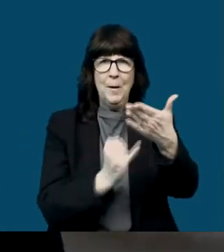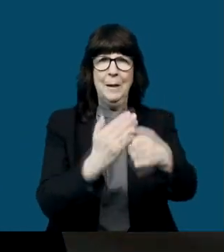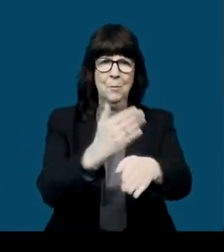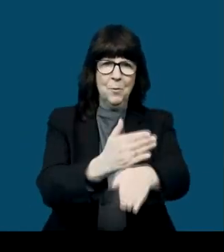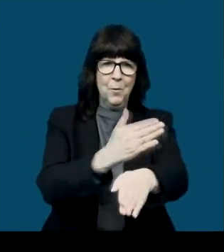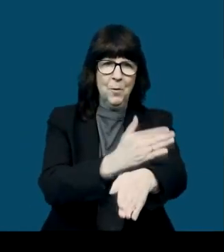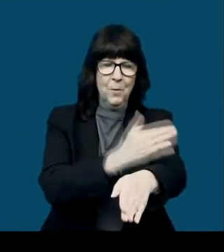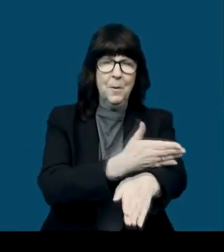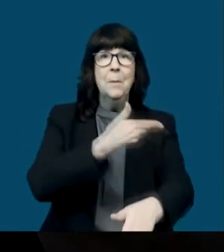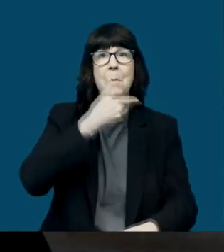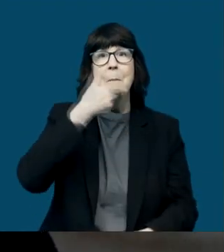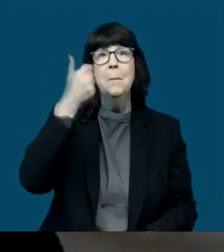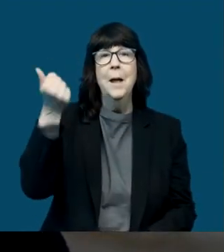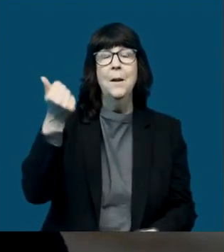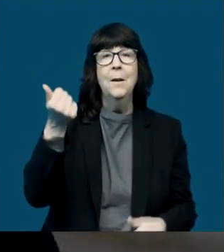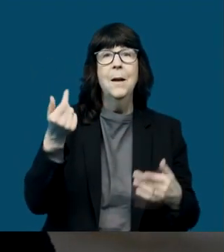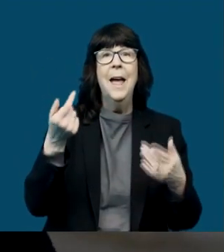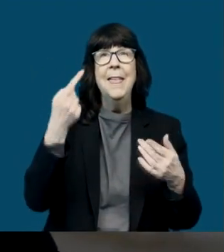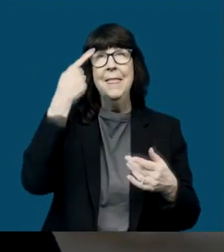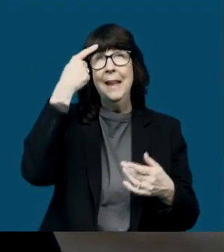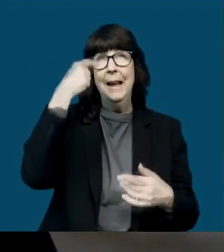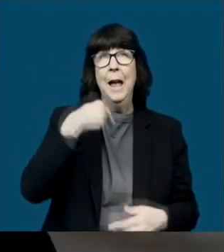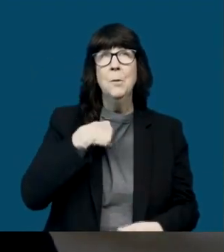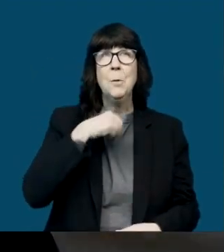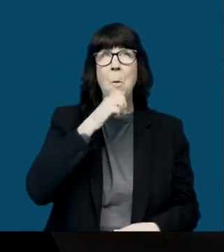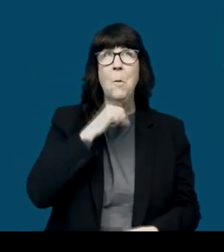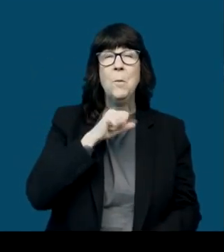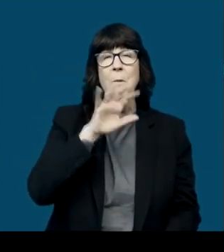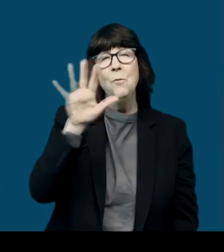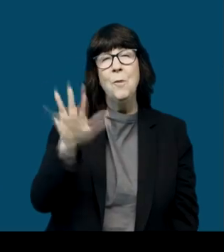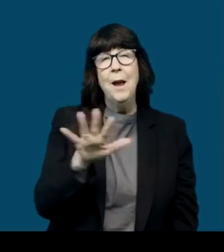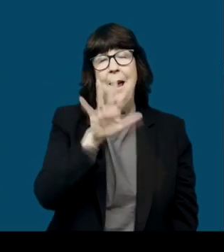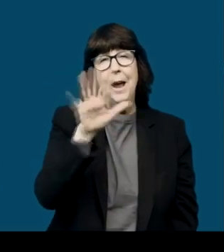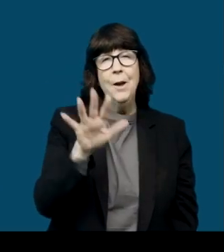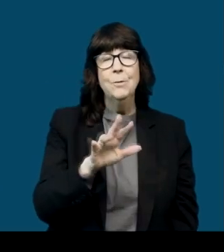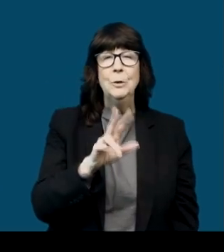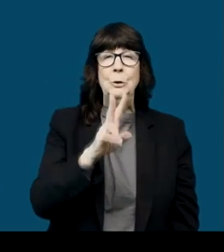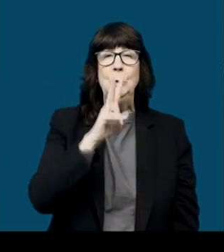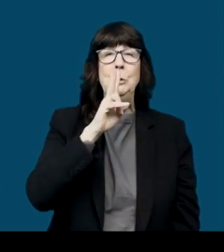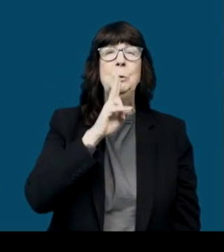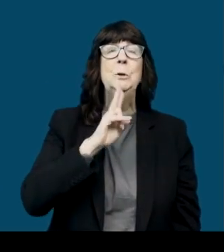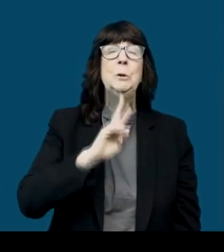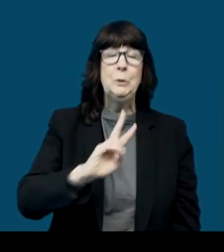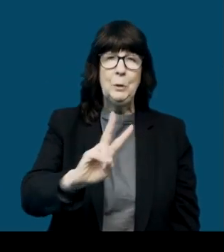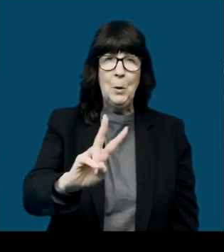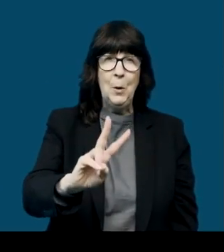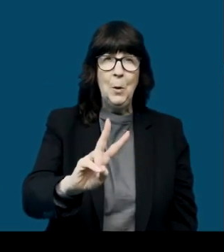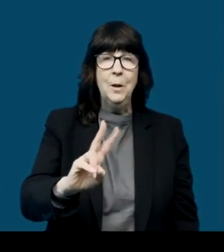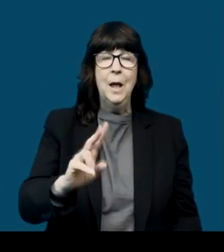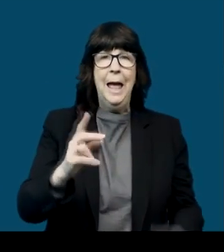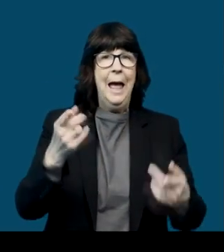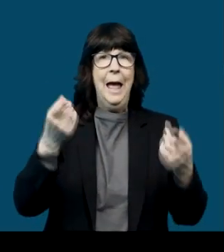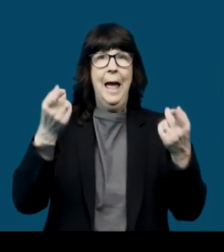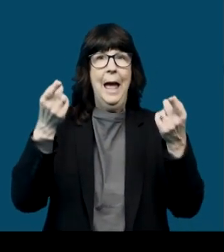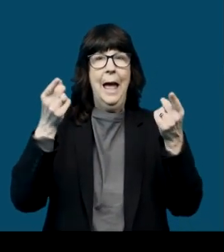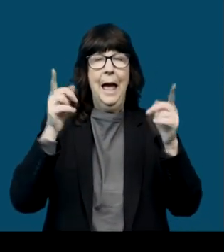better. When I was young, like about two and a half years old, I was